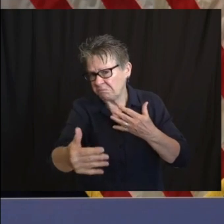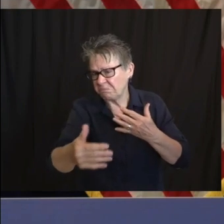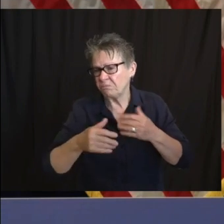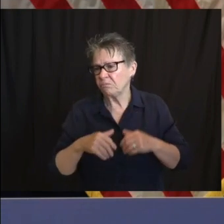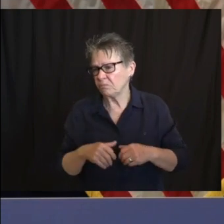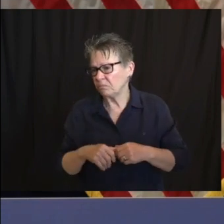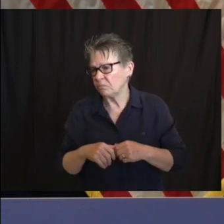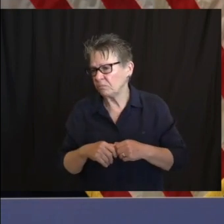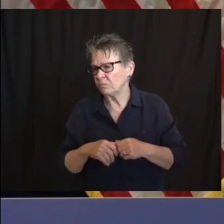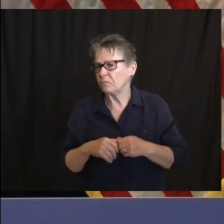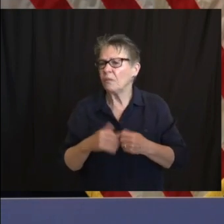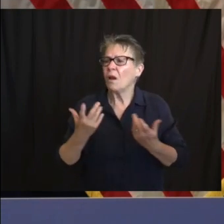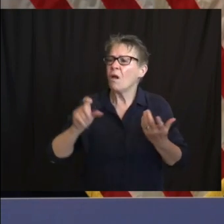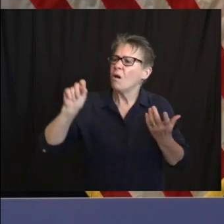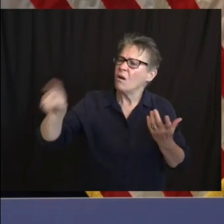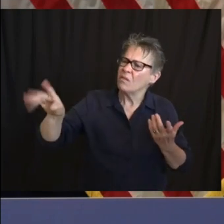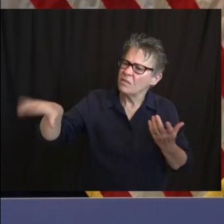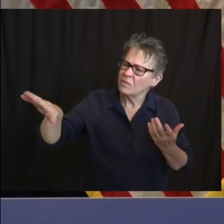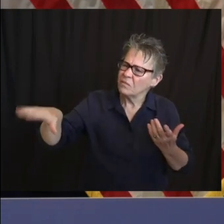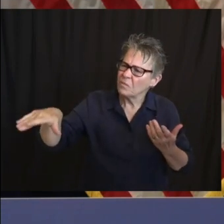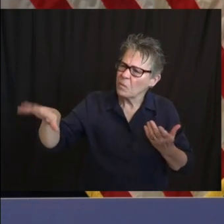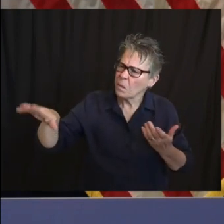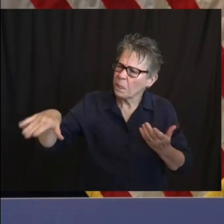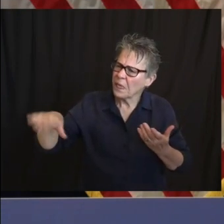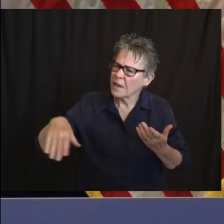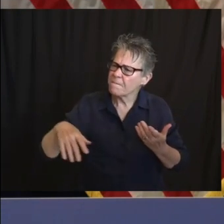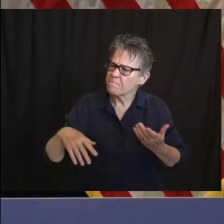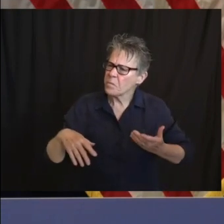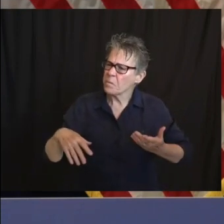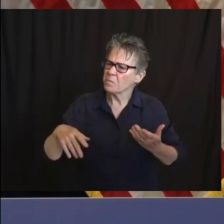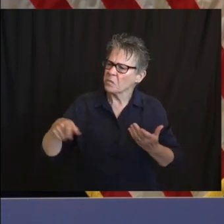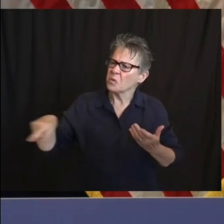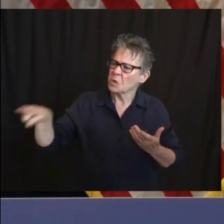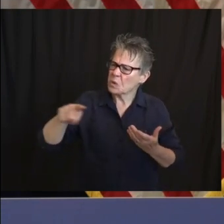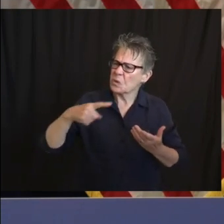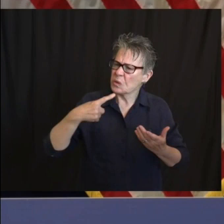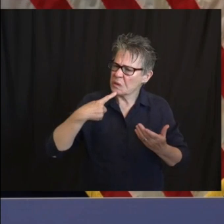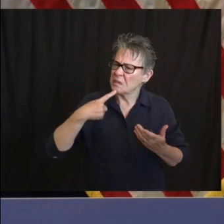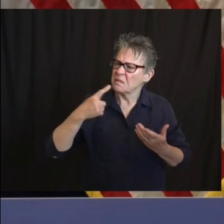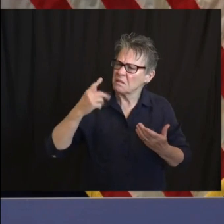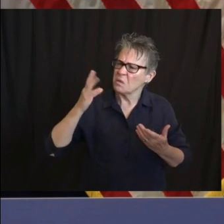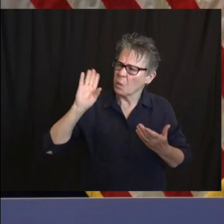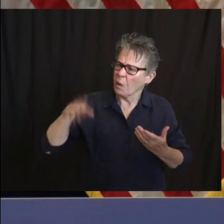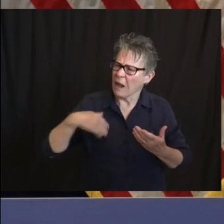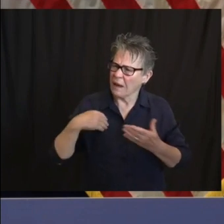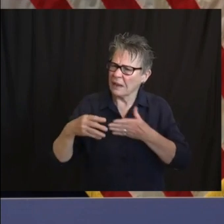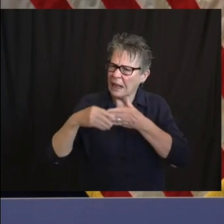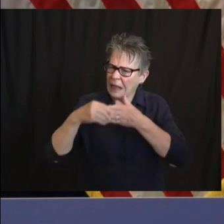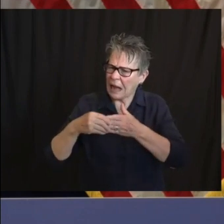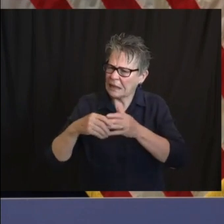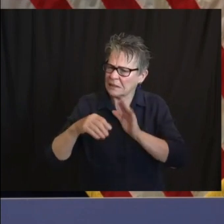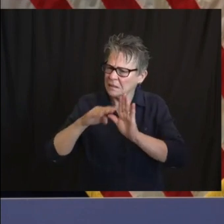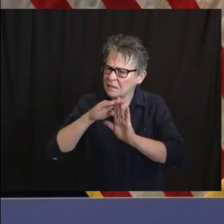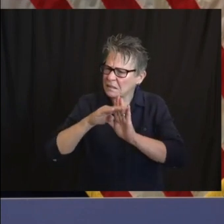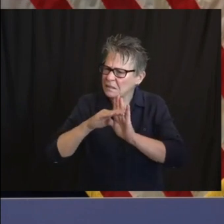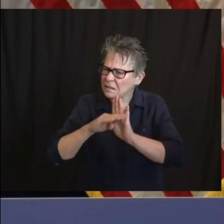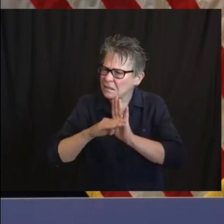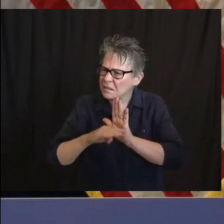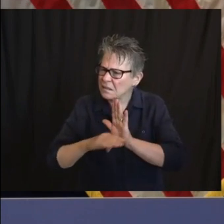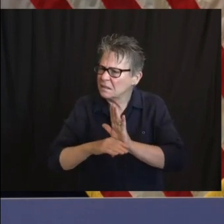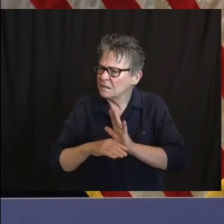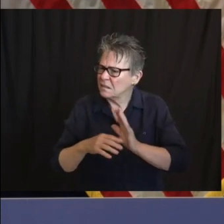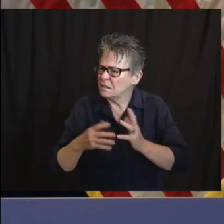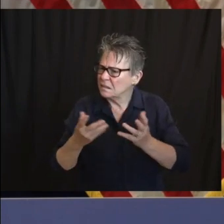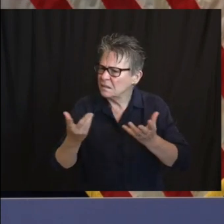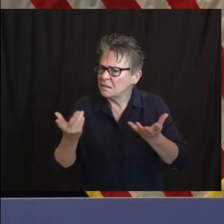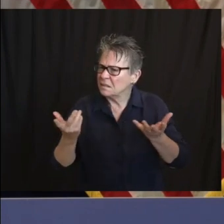Understanding that you're going to put out the guidance, can you give any sense of what these businesses can expect in terms of social distancing,